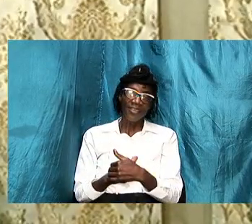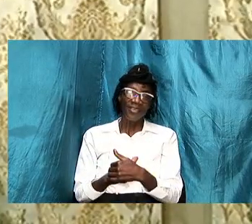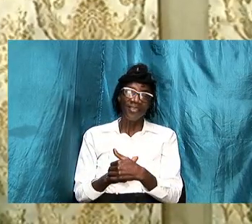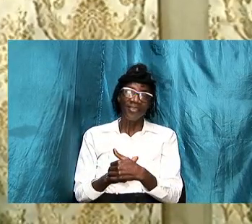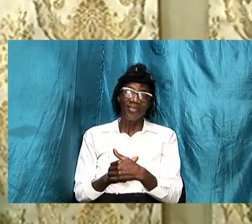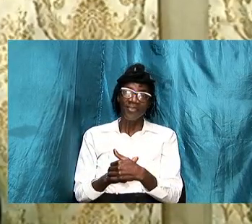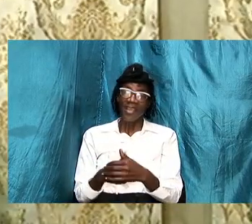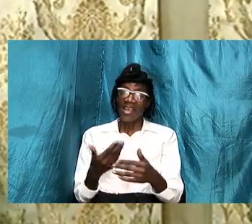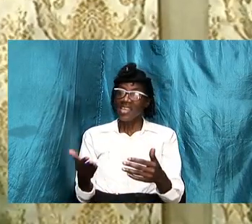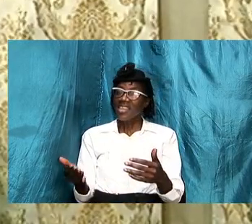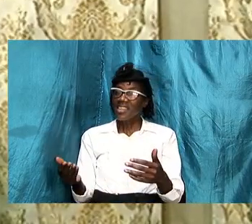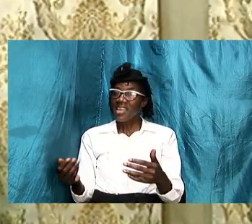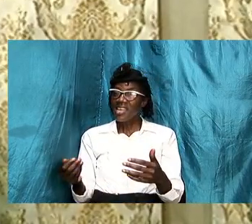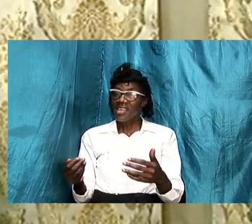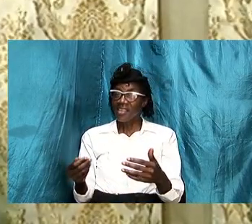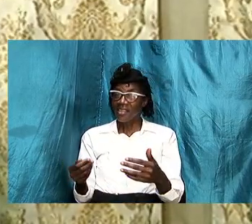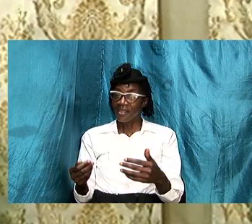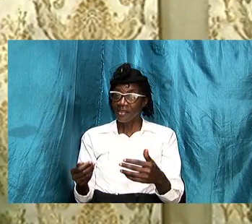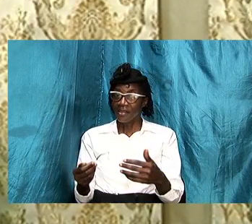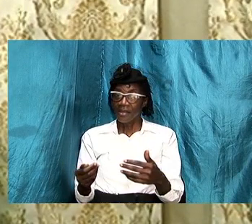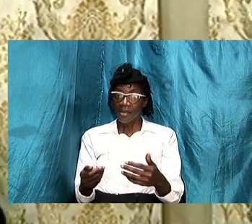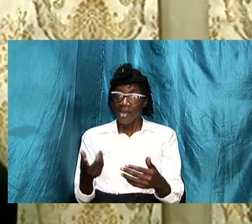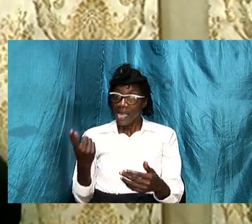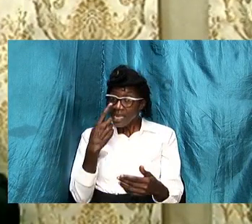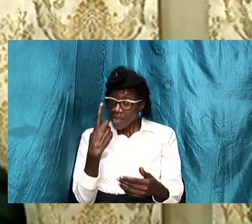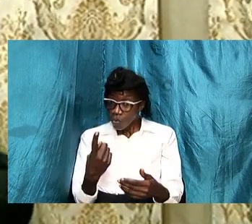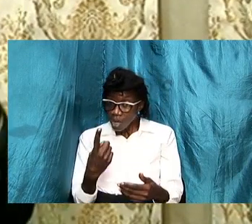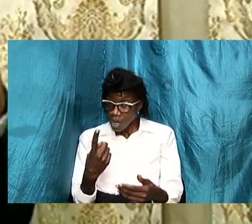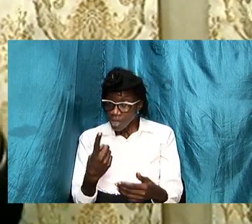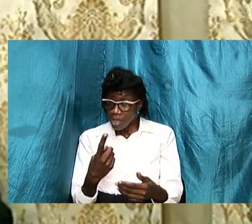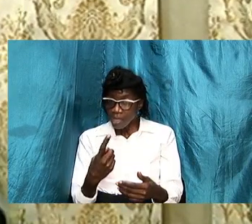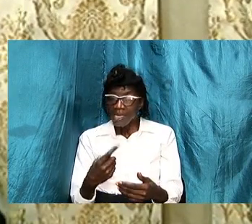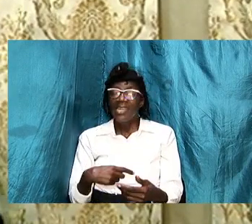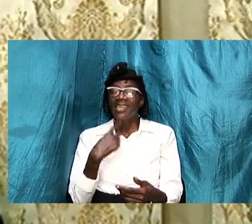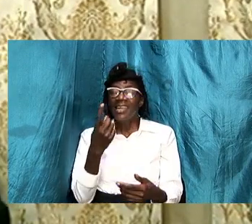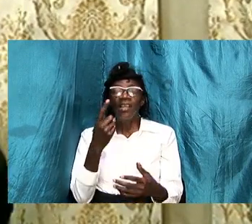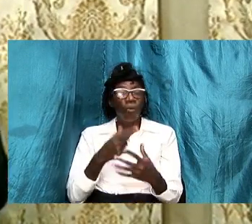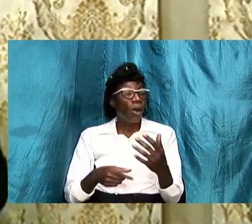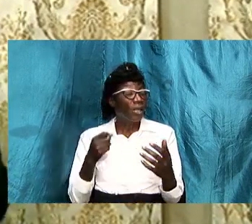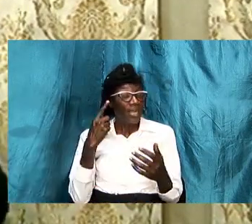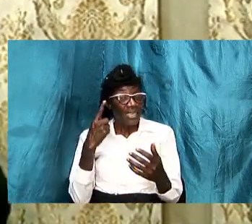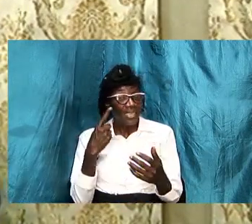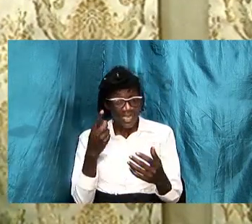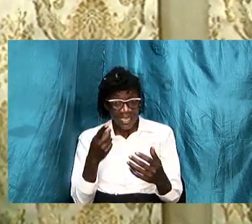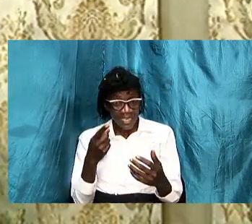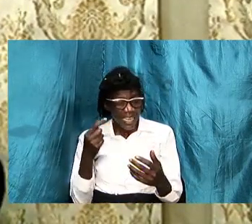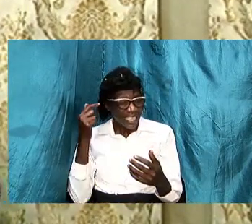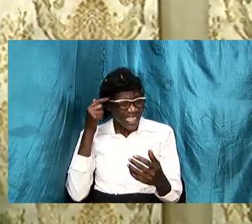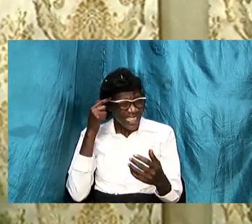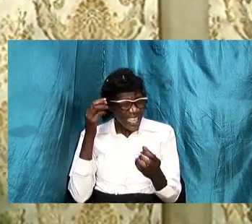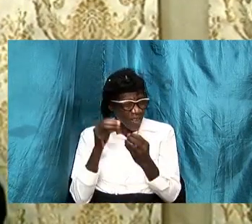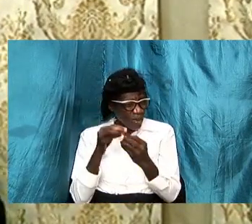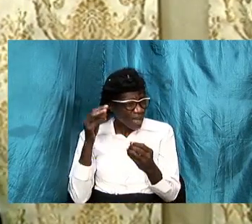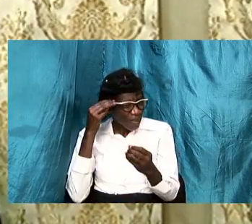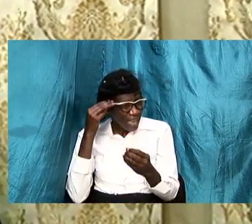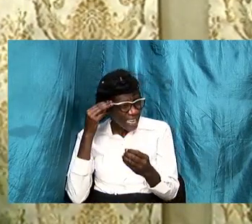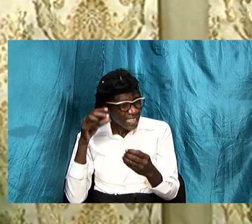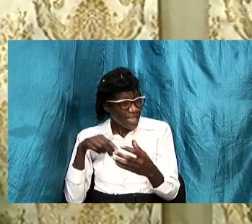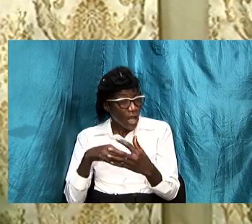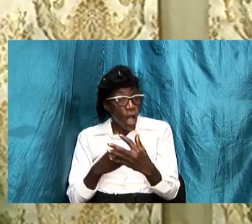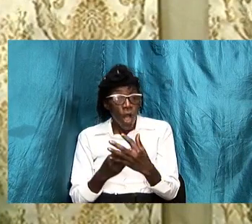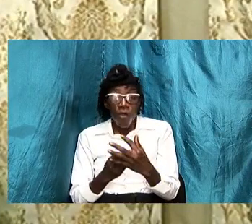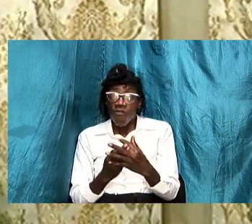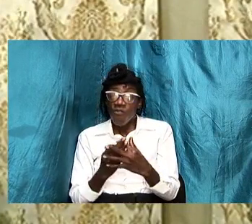definitions sums up what understanding is to come to know to perceive with the mind let it flow through the mind